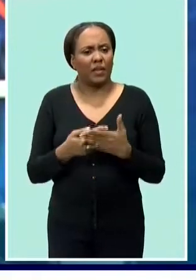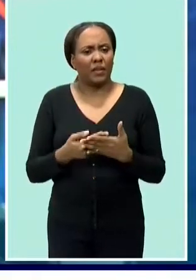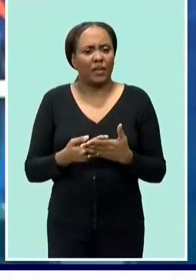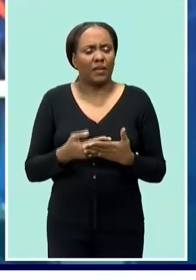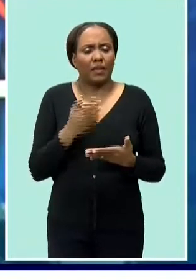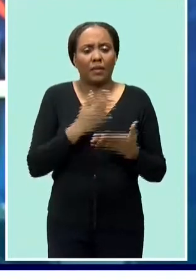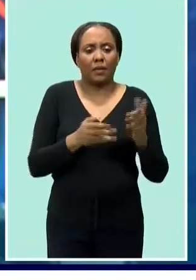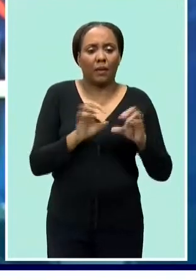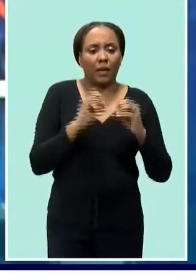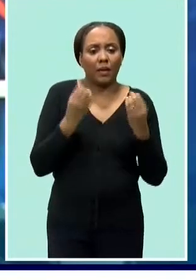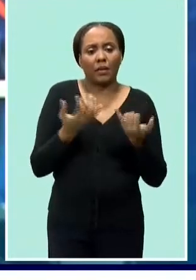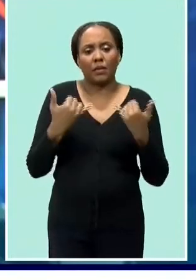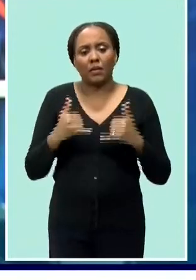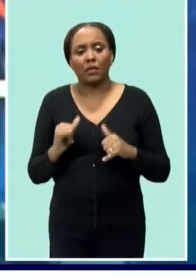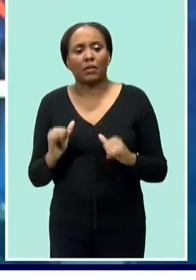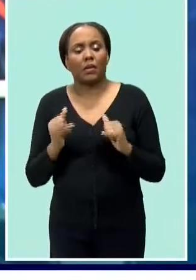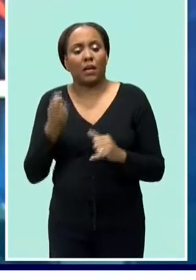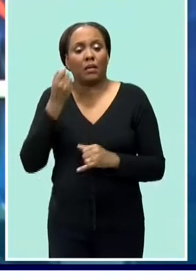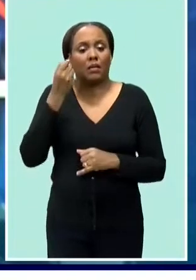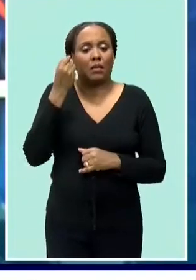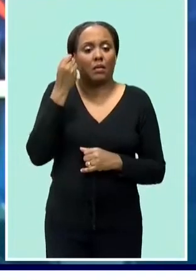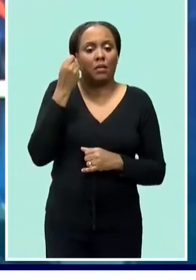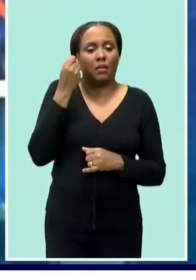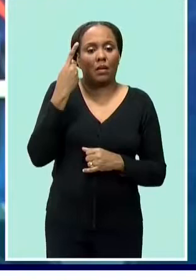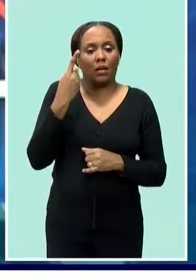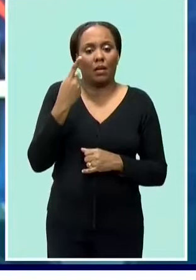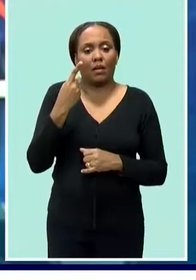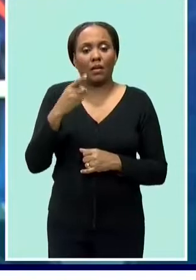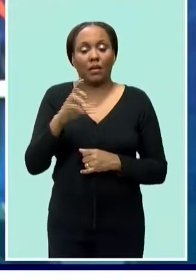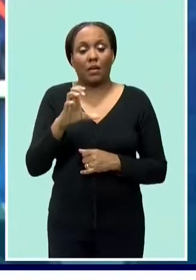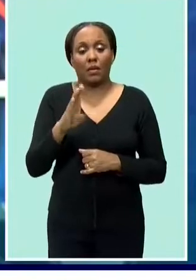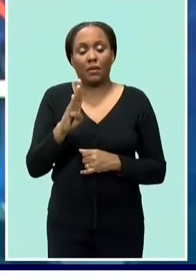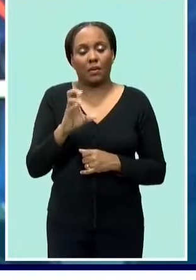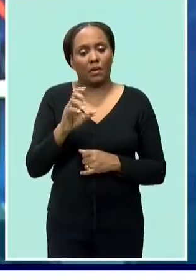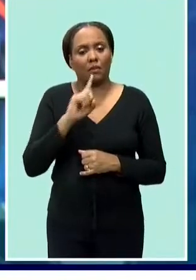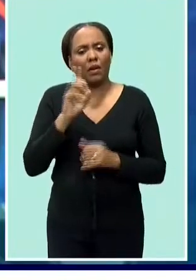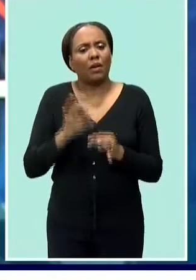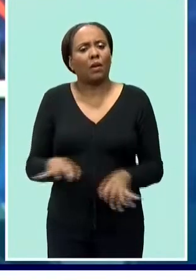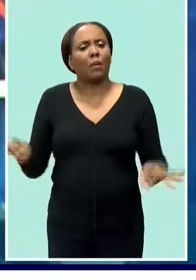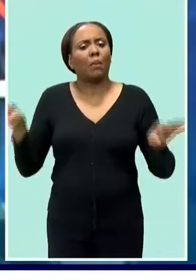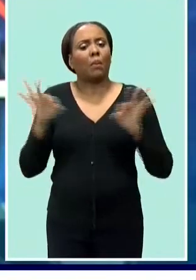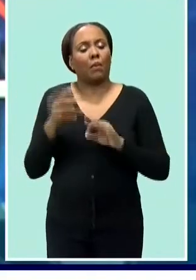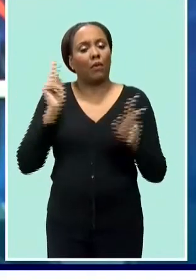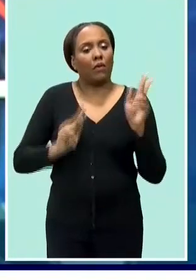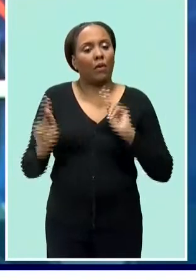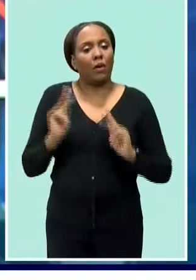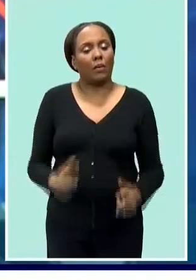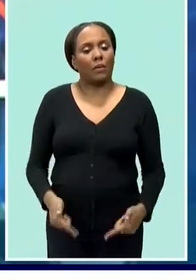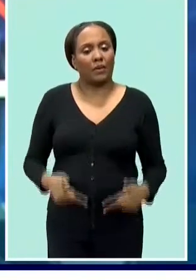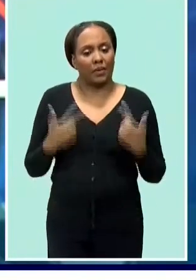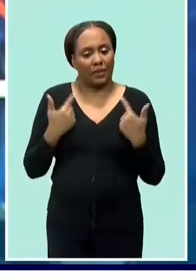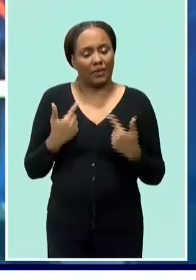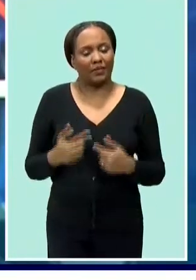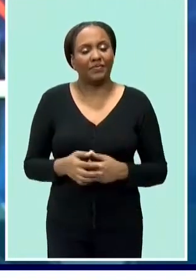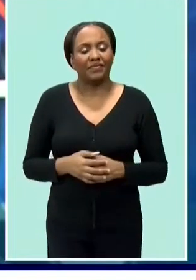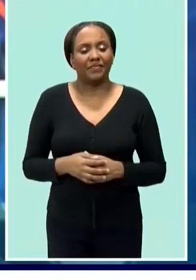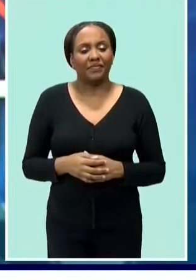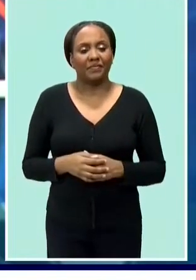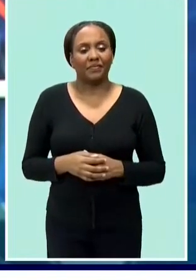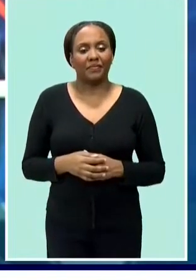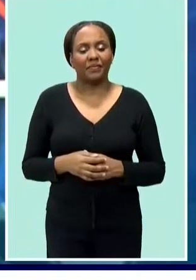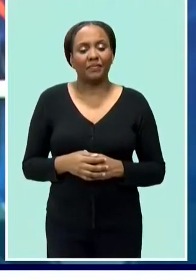and organizations in barbados that recognize and understand the developmental role cbc is playing in the lives of